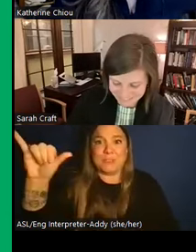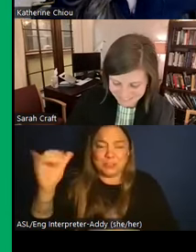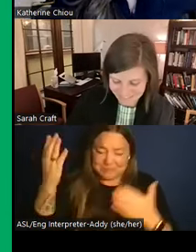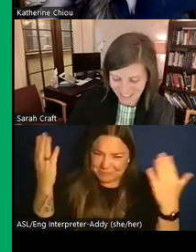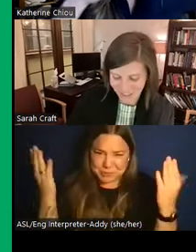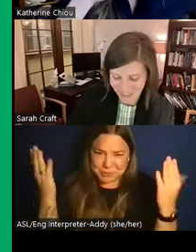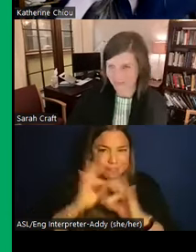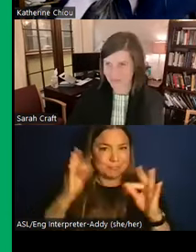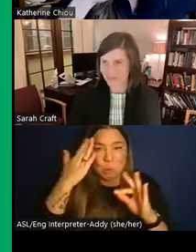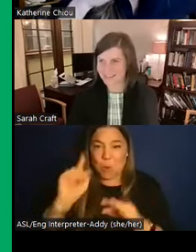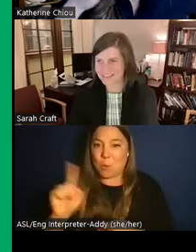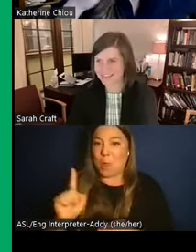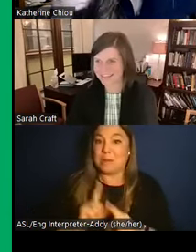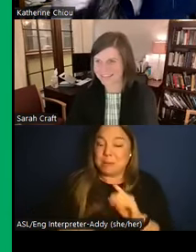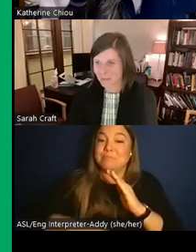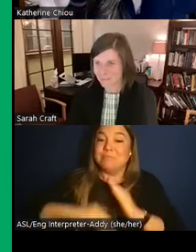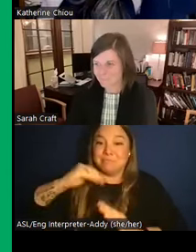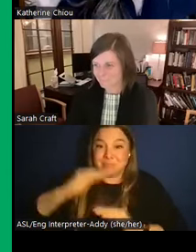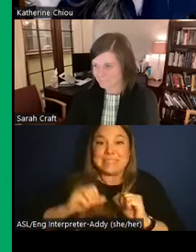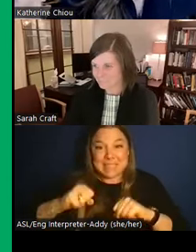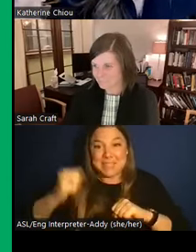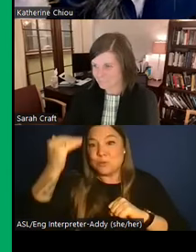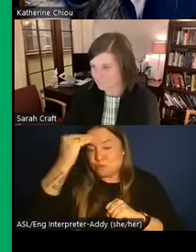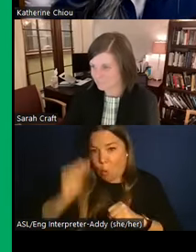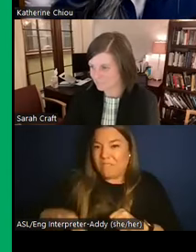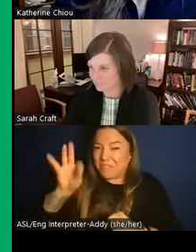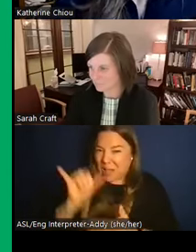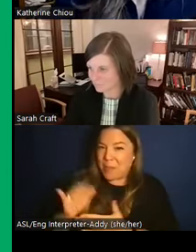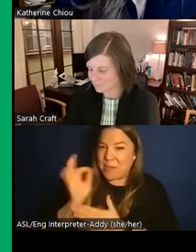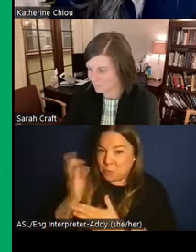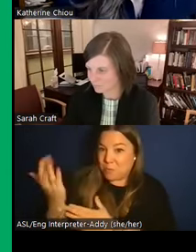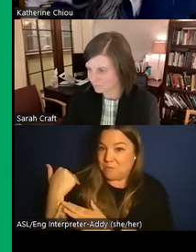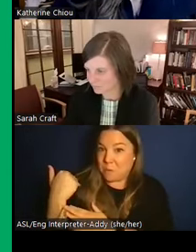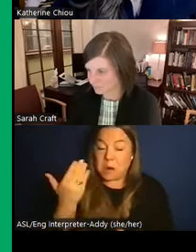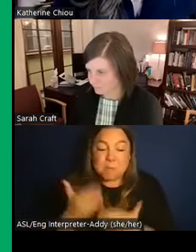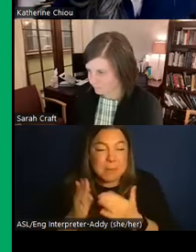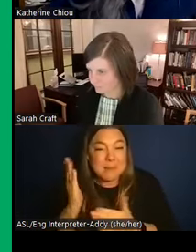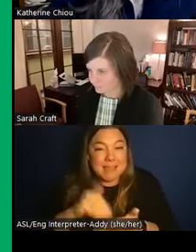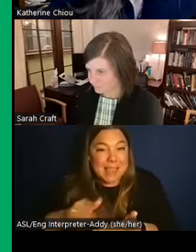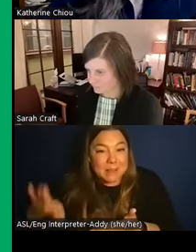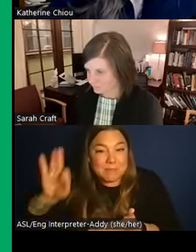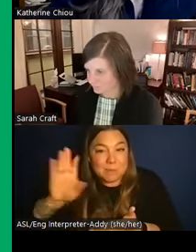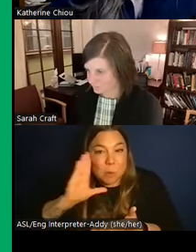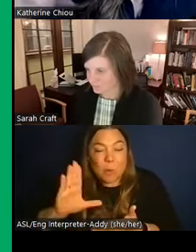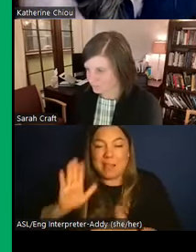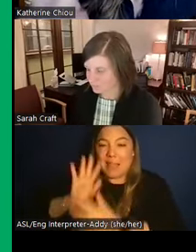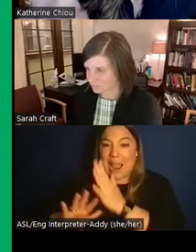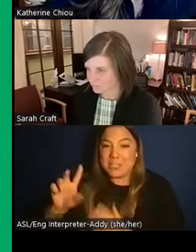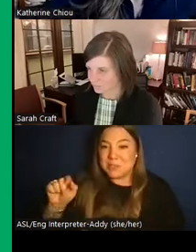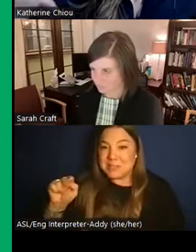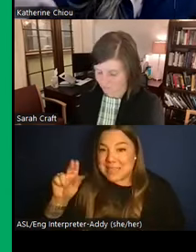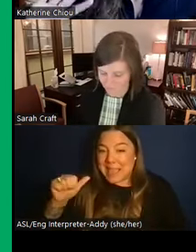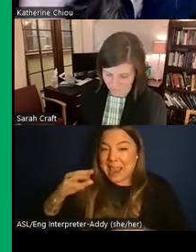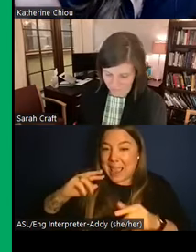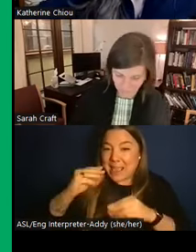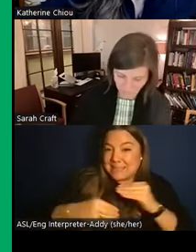but it has at least been found before. So we have the potential if we ever locate it perhaps to do some ancient DNA analyses to see if we can like